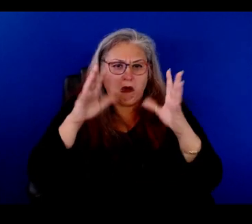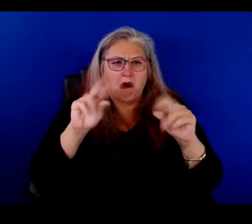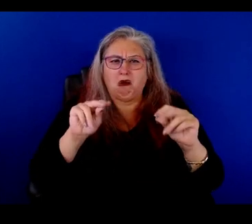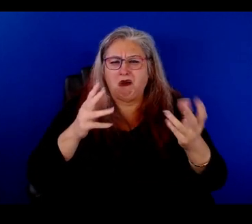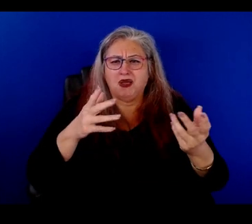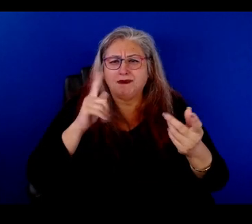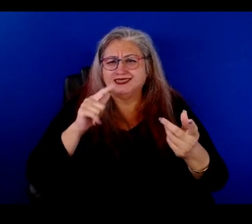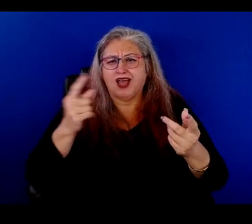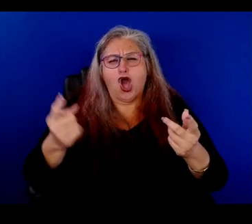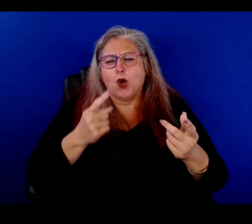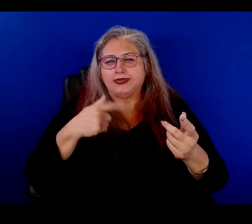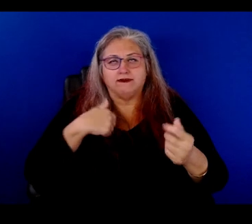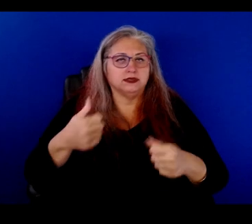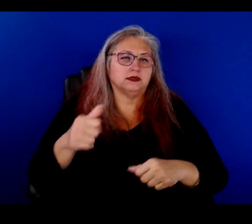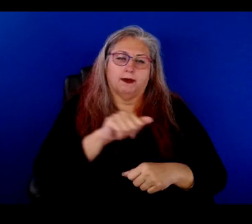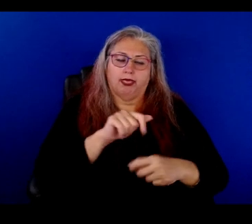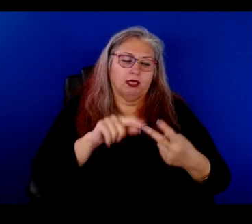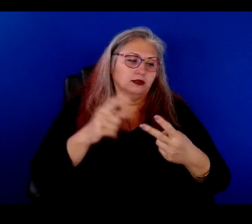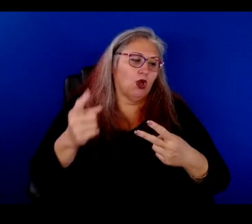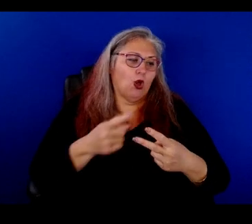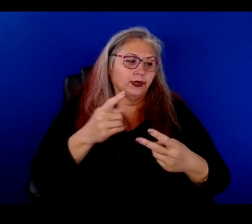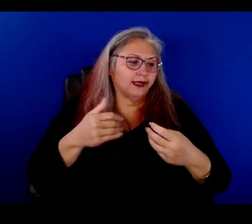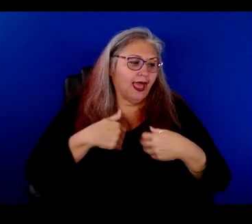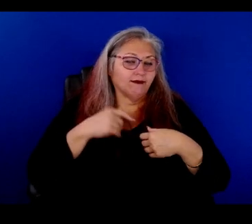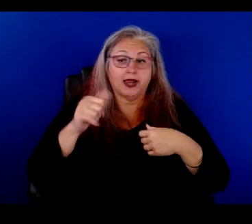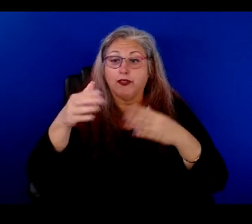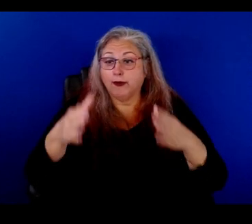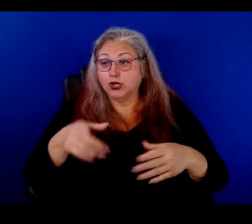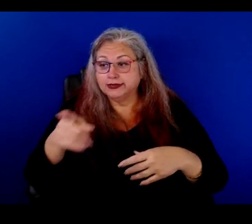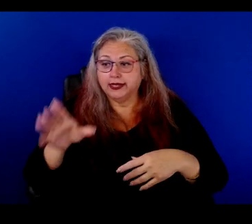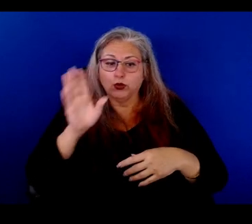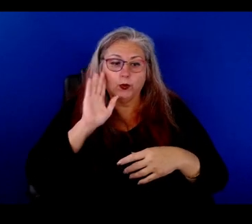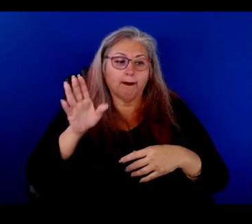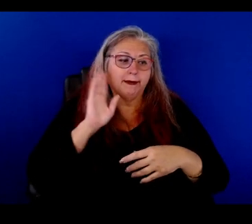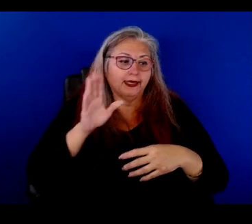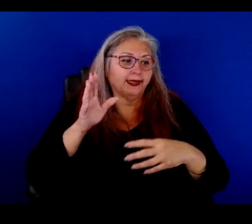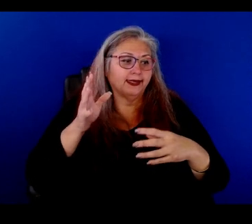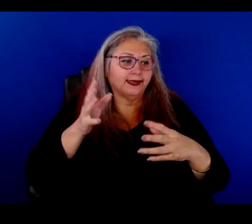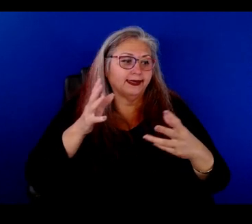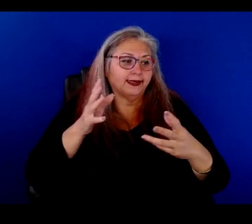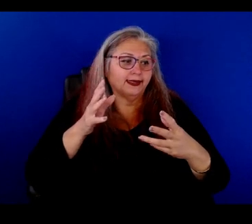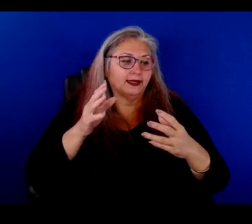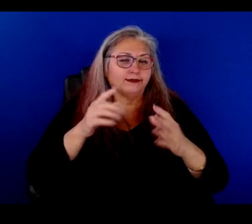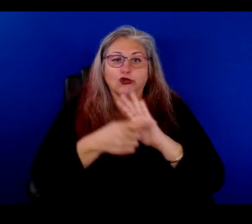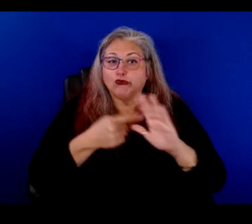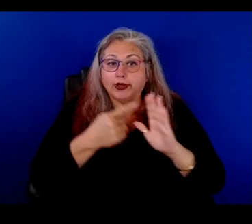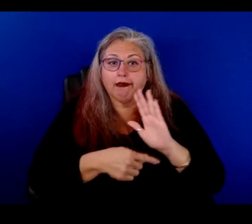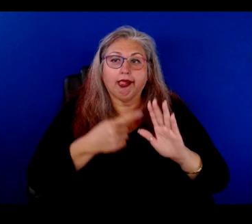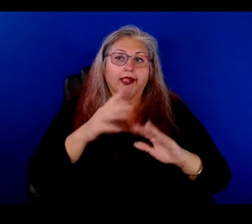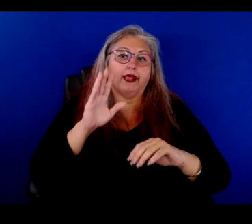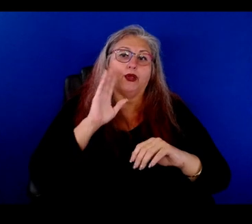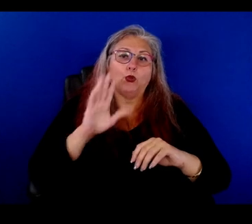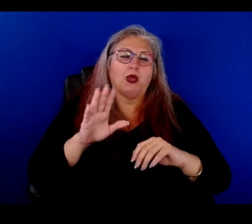there, there's always something else, you know, there's always, there's always somebody that's going to be, uh, you know, critical and criticized,